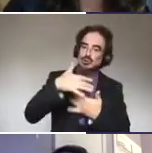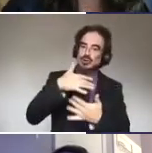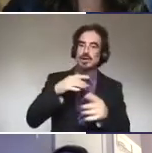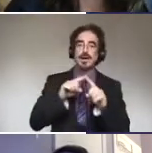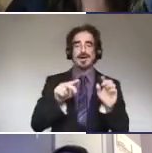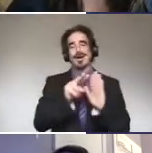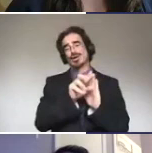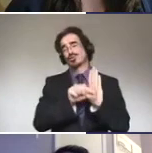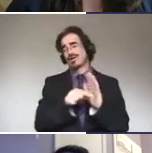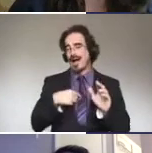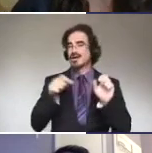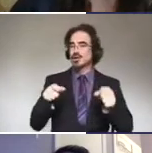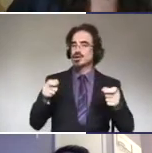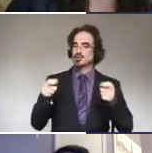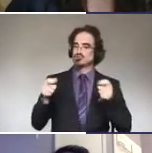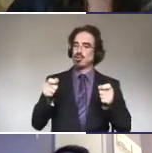I could control the environment.